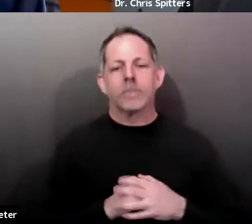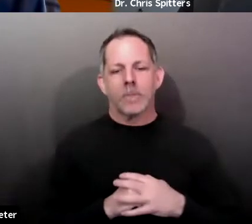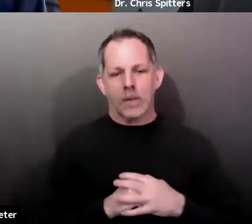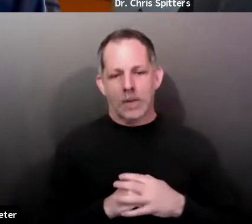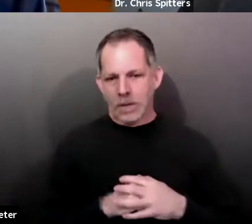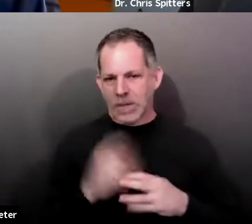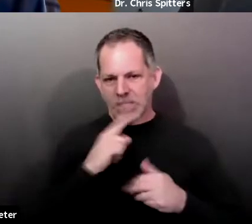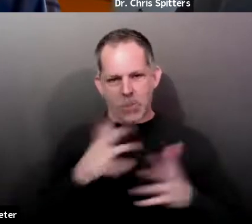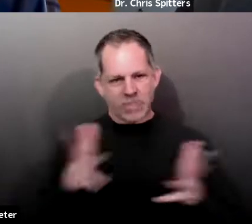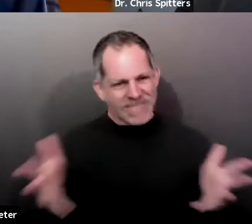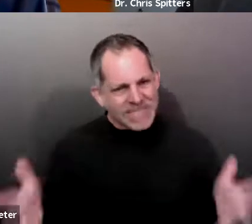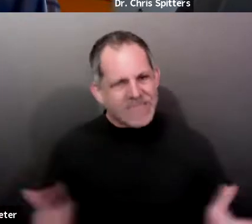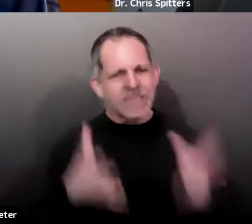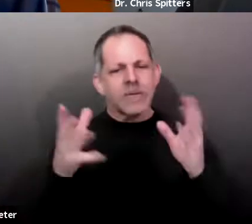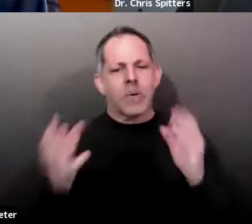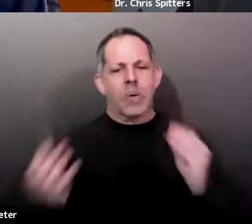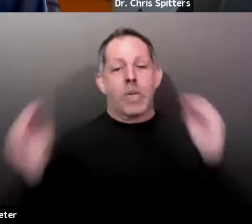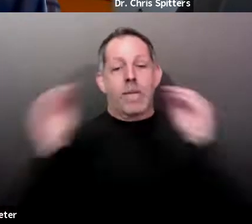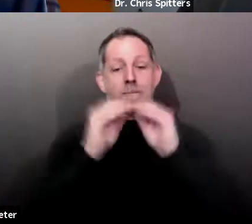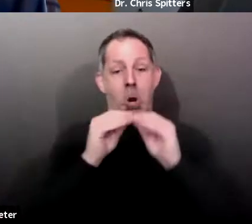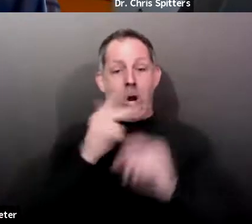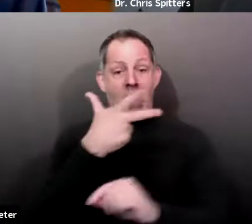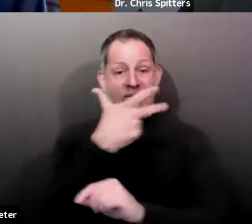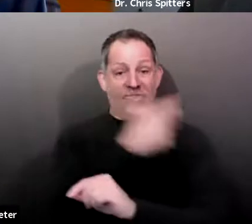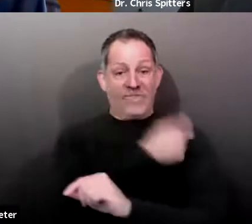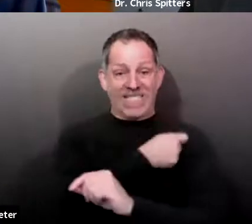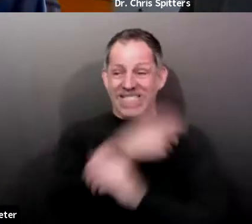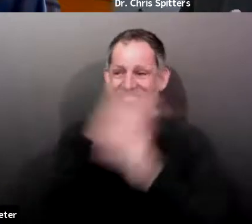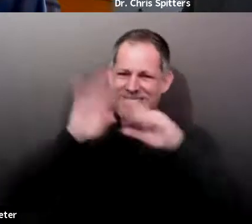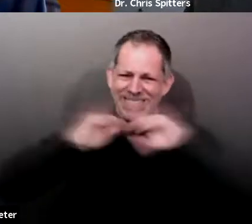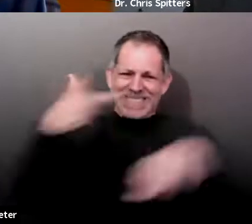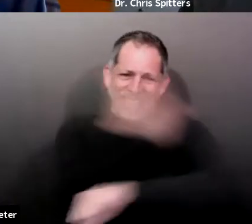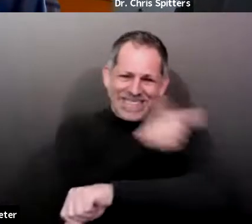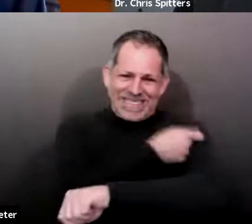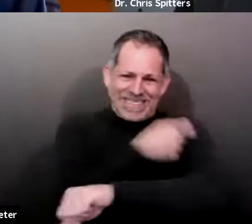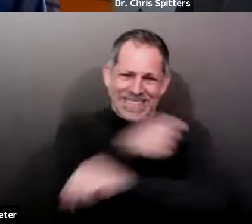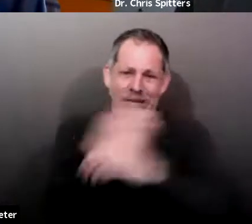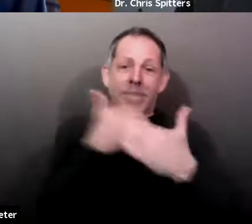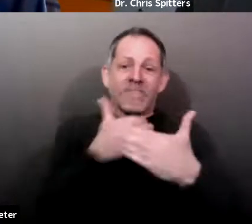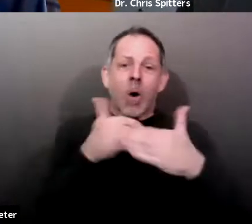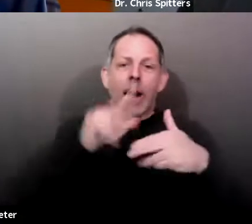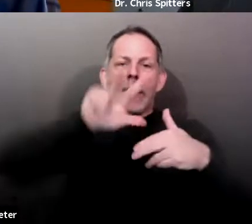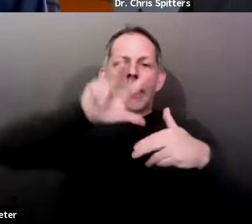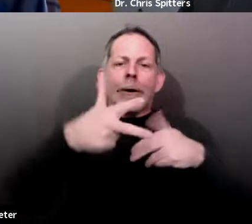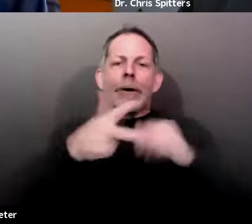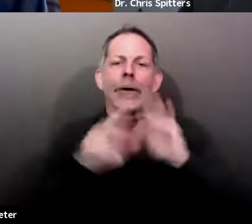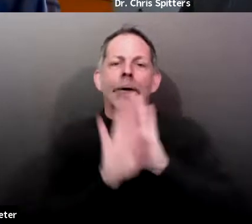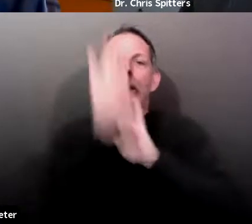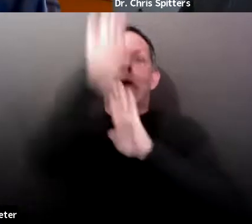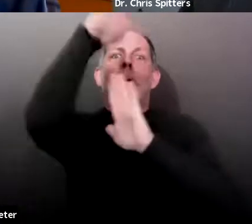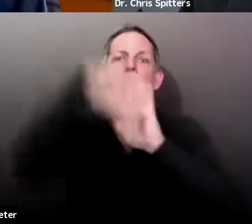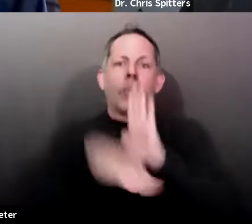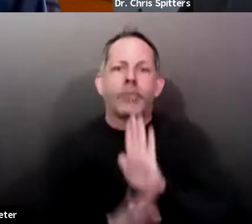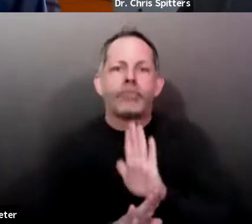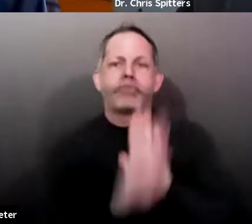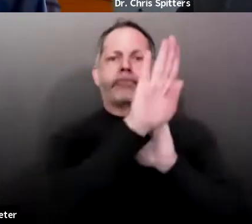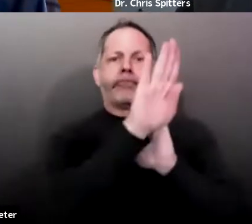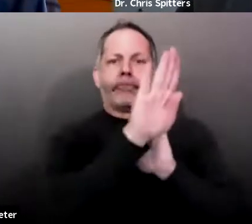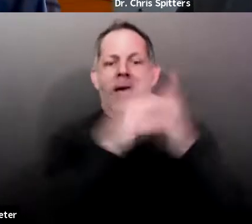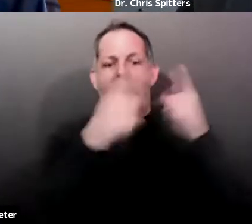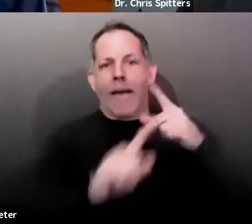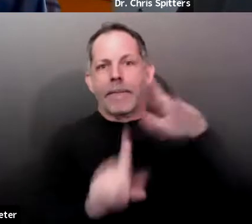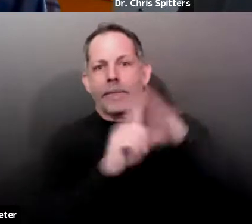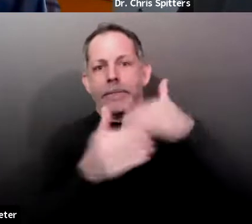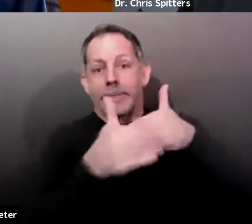wave might otherwise come. So all I can say is, this is great news. Thank you. Let's keep it up.